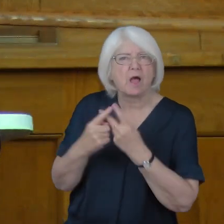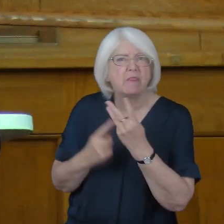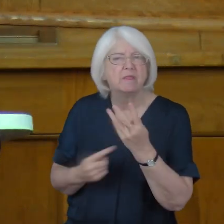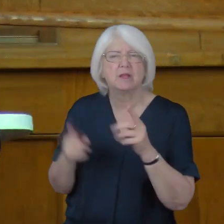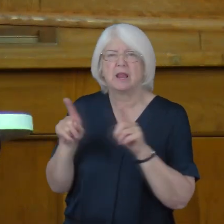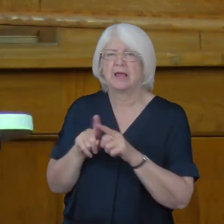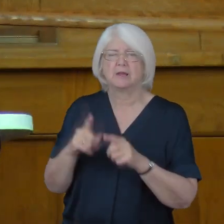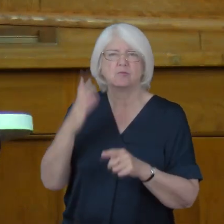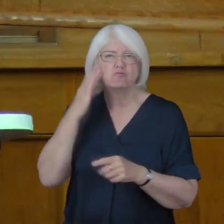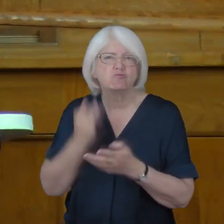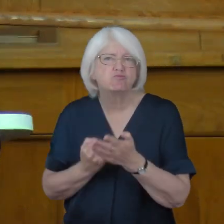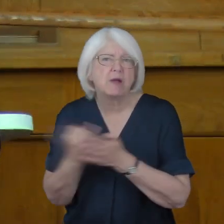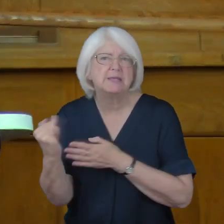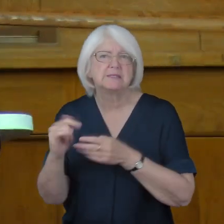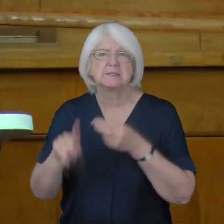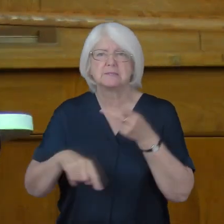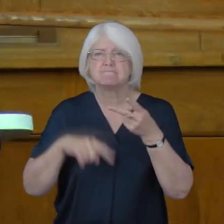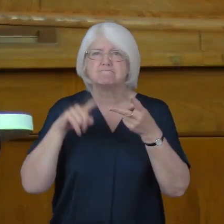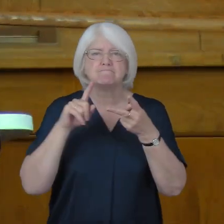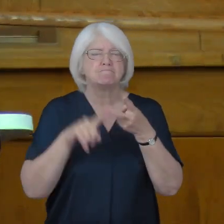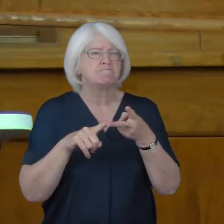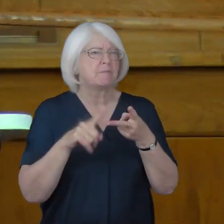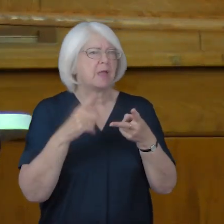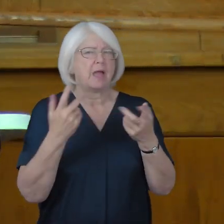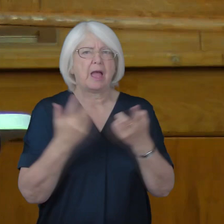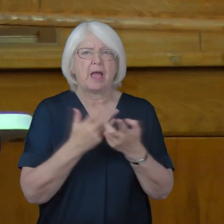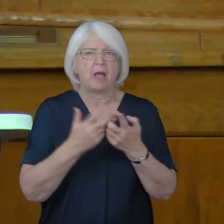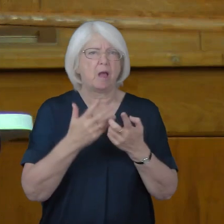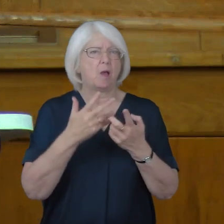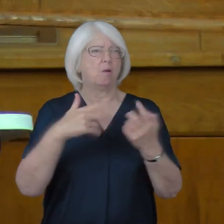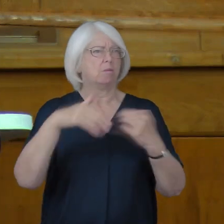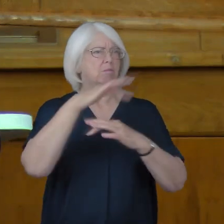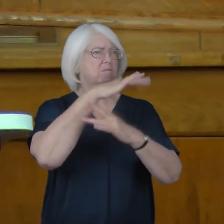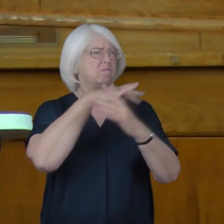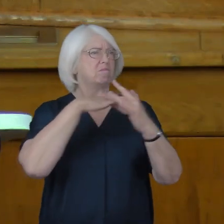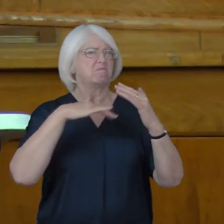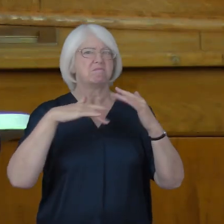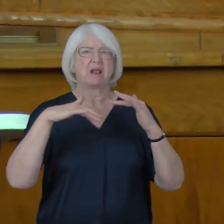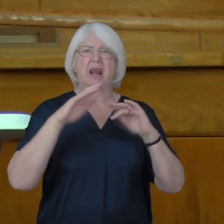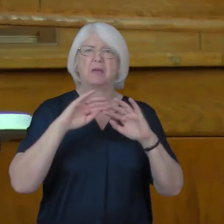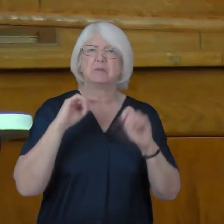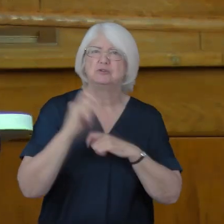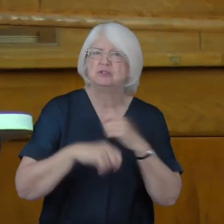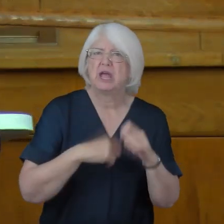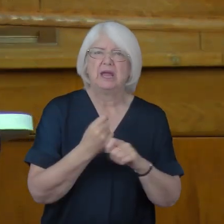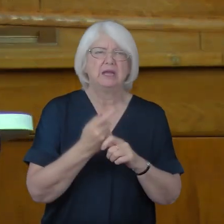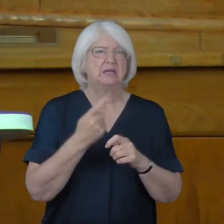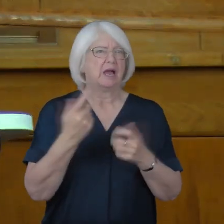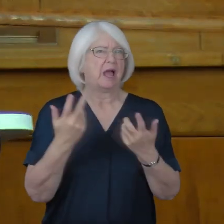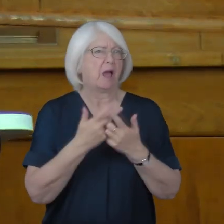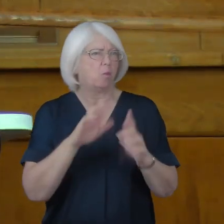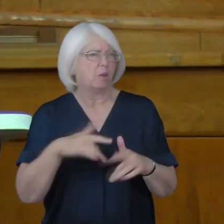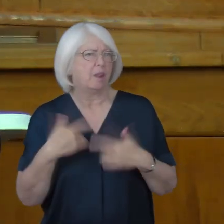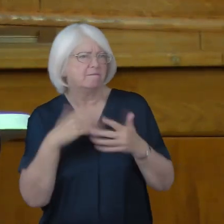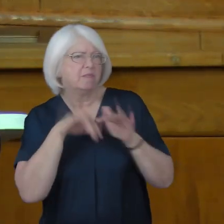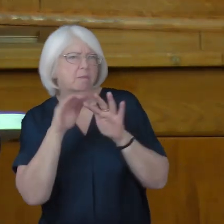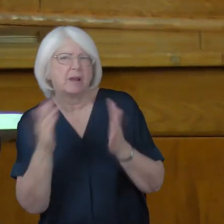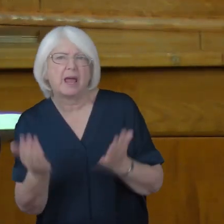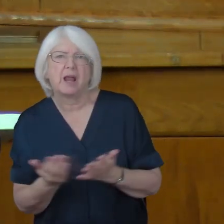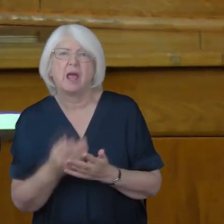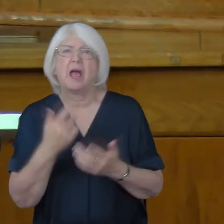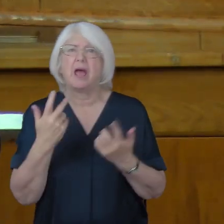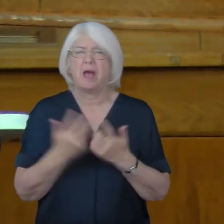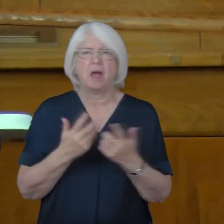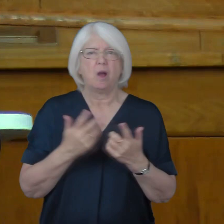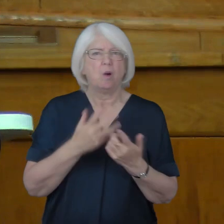inhabit the planet and our relationships with each other within the United Kingdom and Europe do